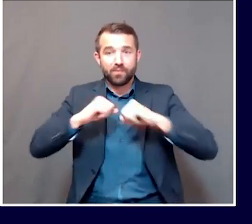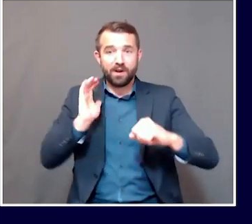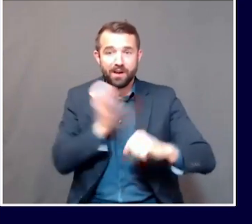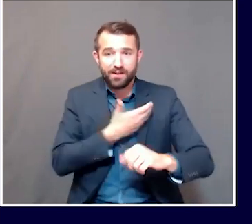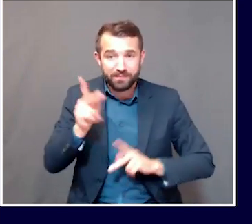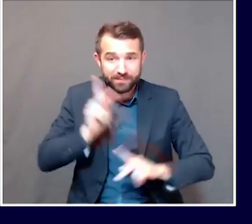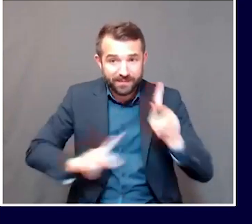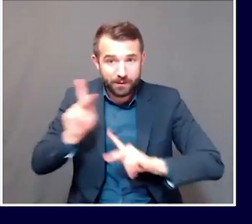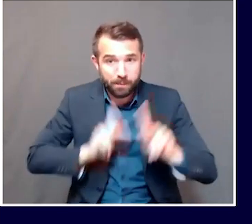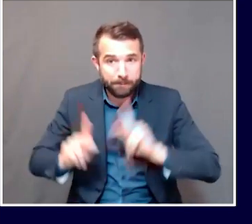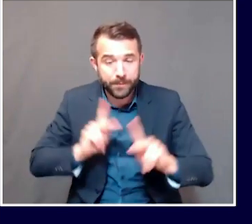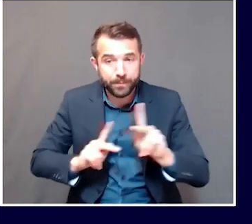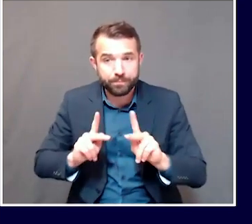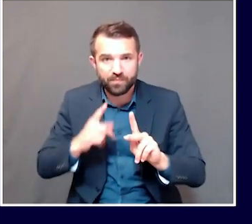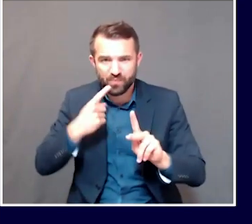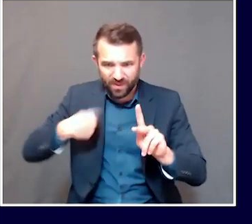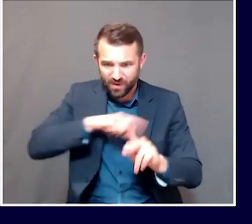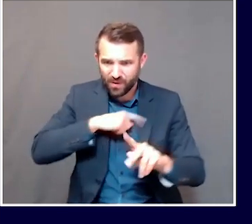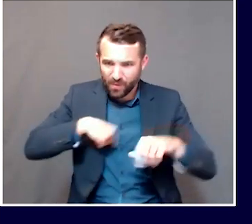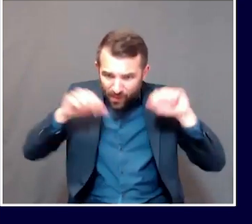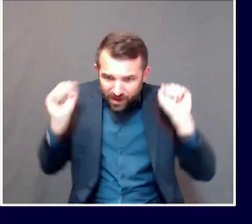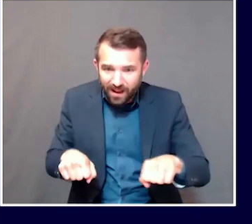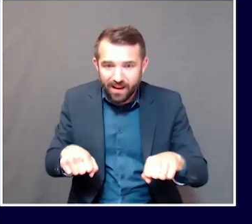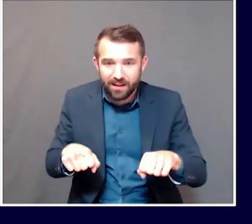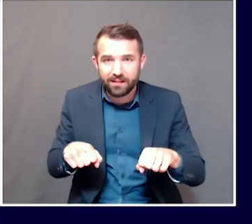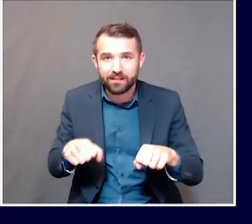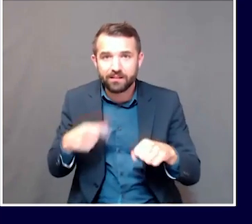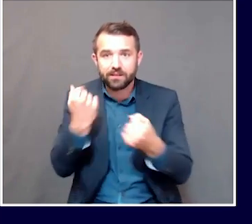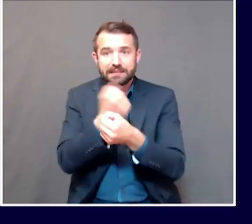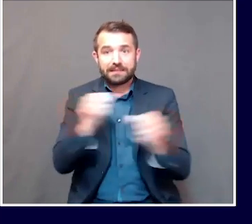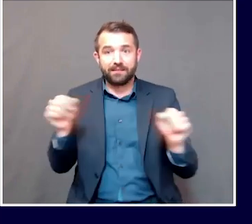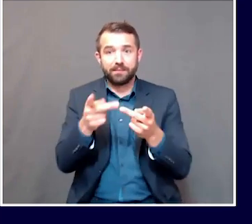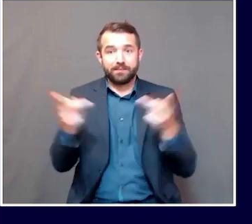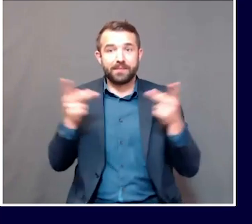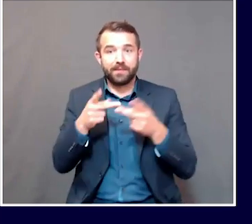is, to the best of our ability, a safe place to visit.